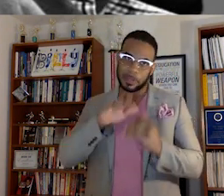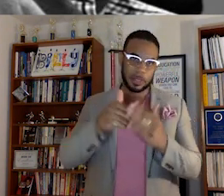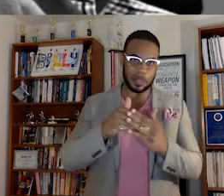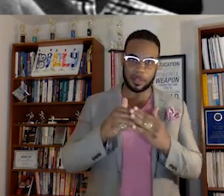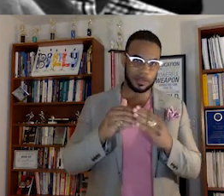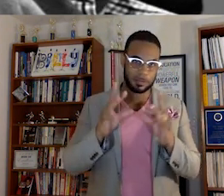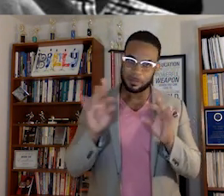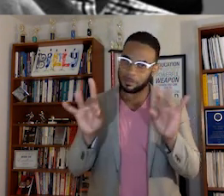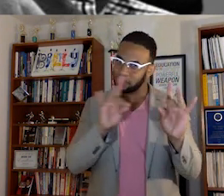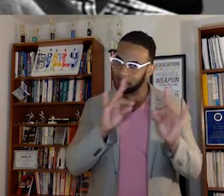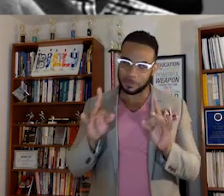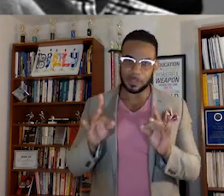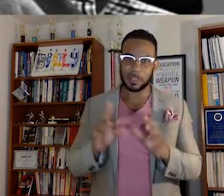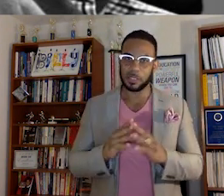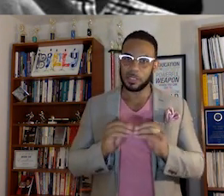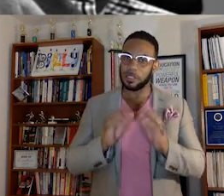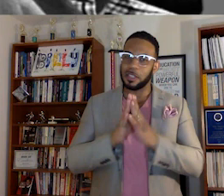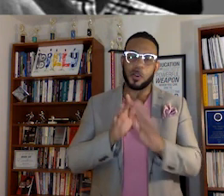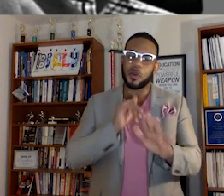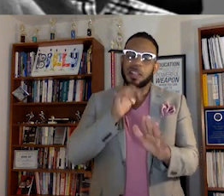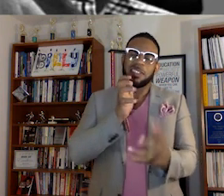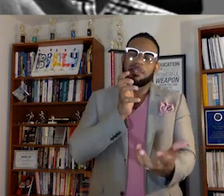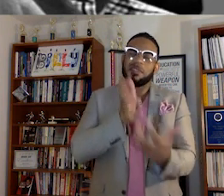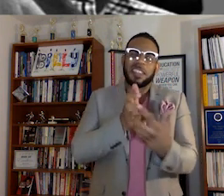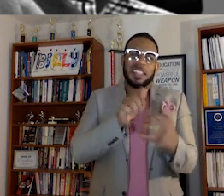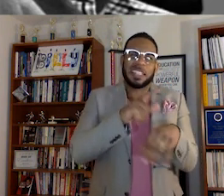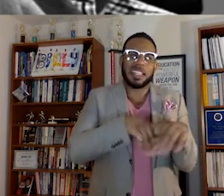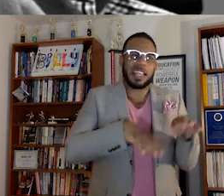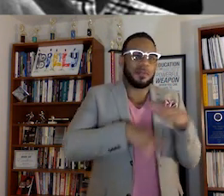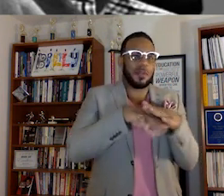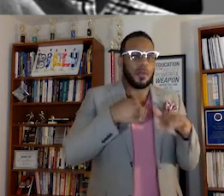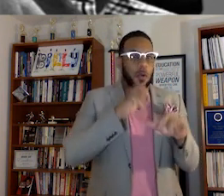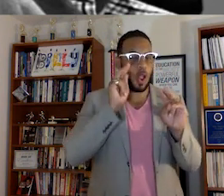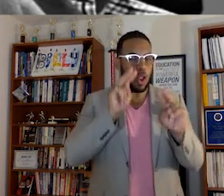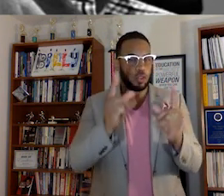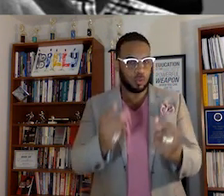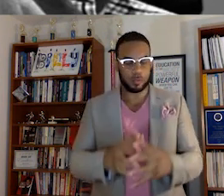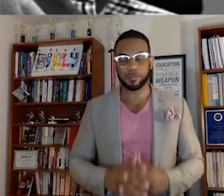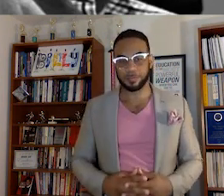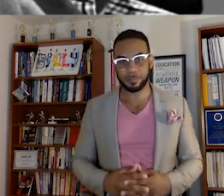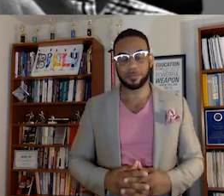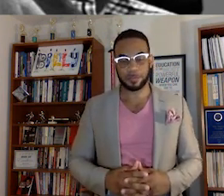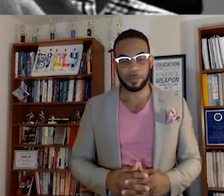controversial. And it doesn't fit into time constraints of what we're looking to do.